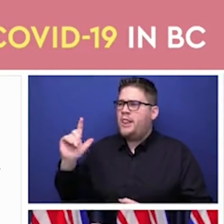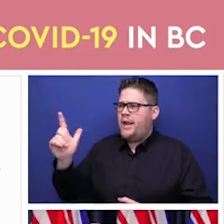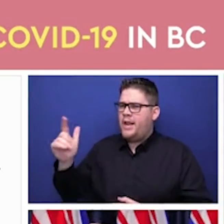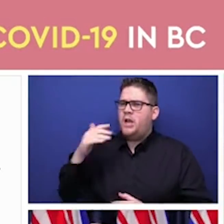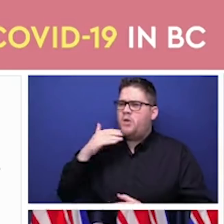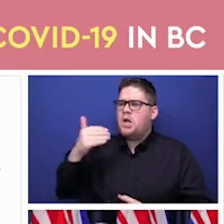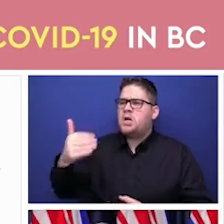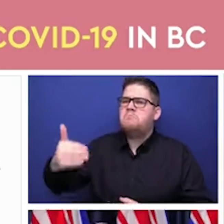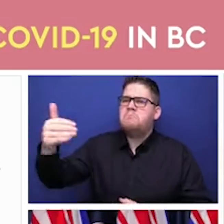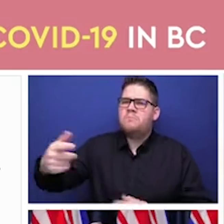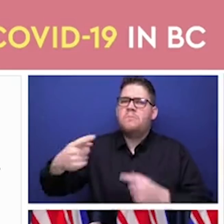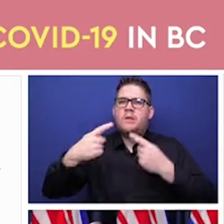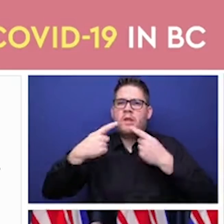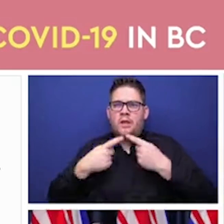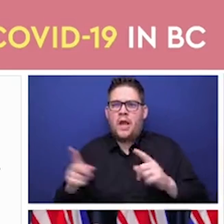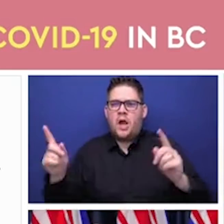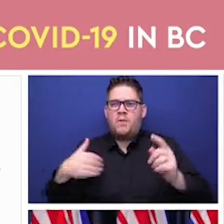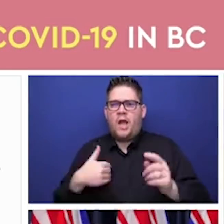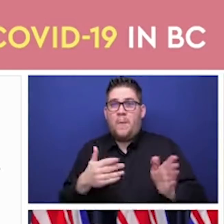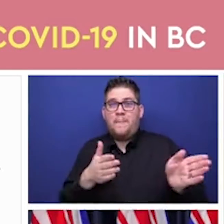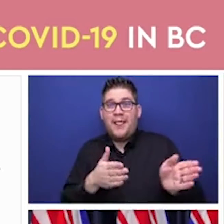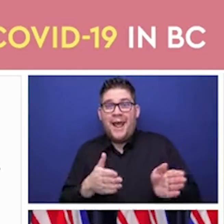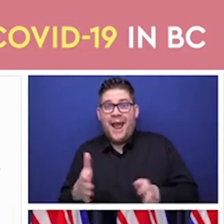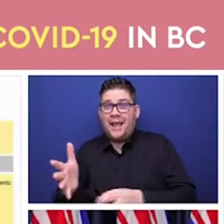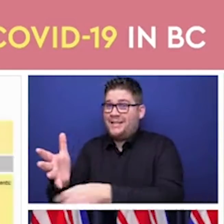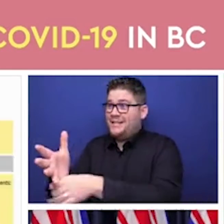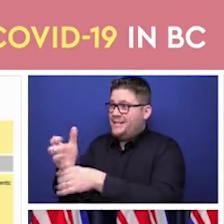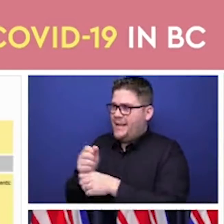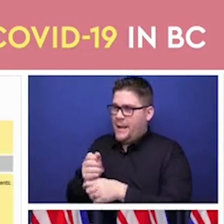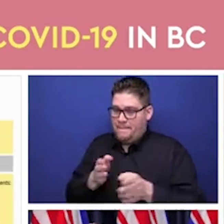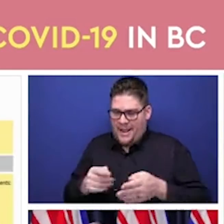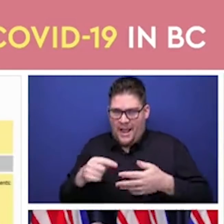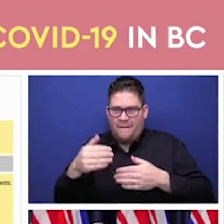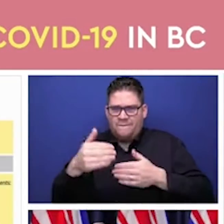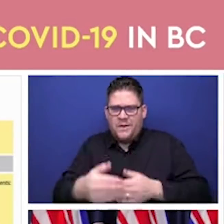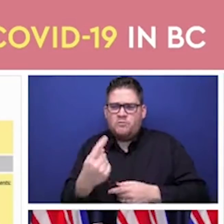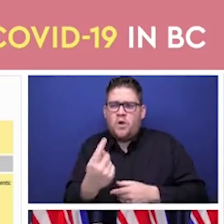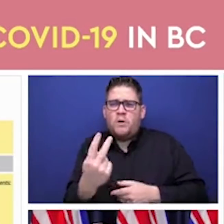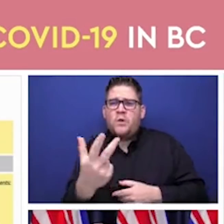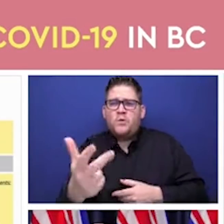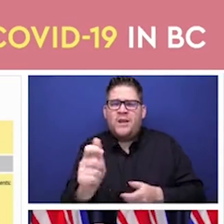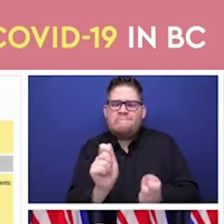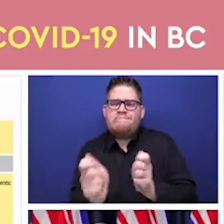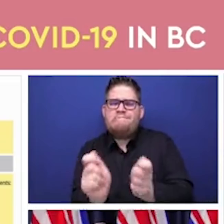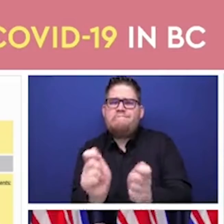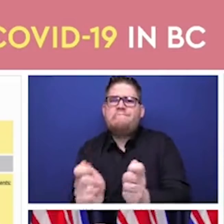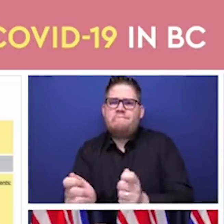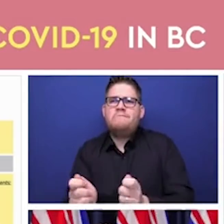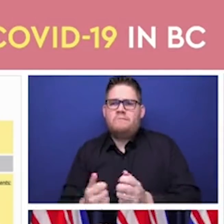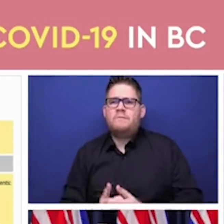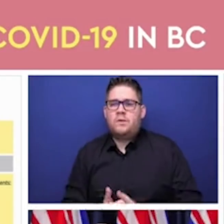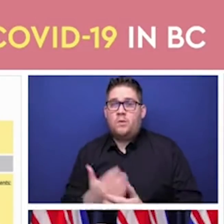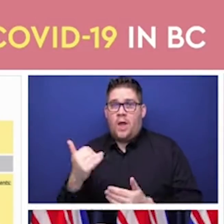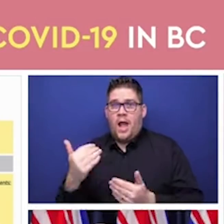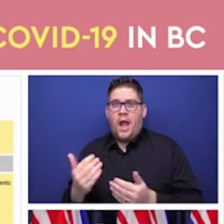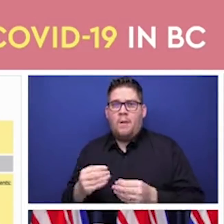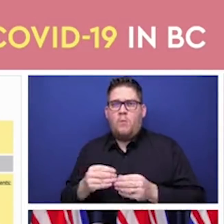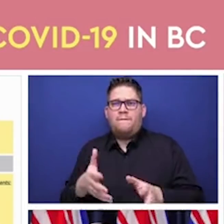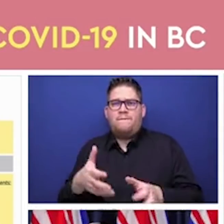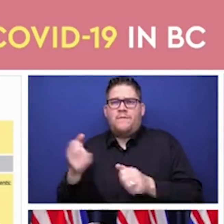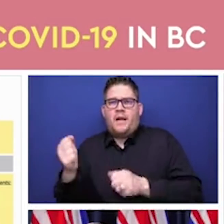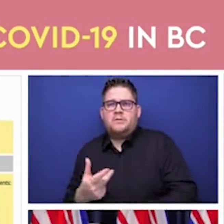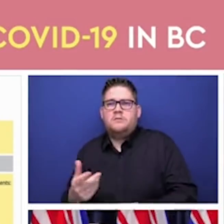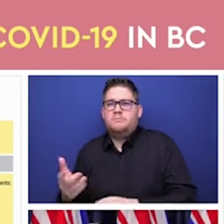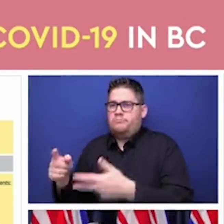advance the management of our pandemic and protect our population. And as she said, the Johnson and Johnson vaccine has been approved by the FDA